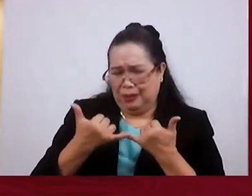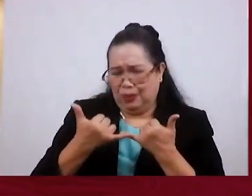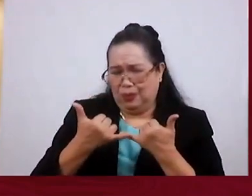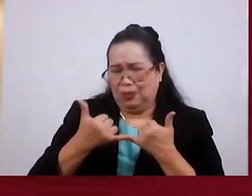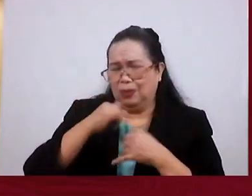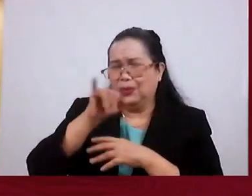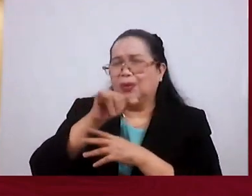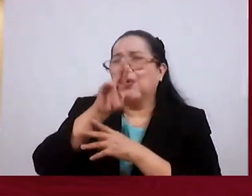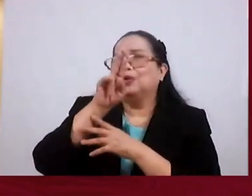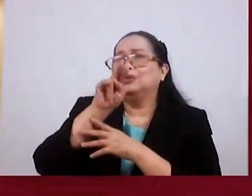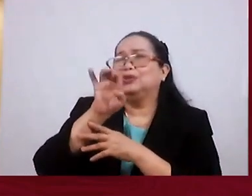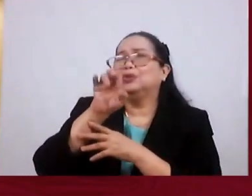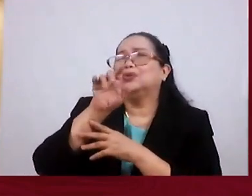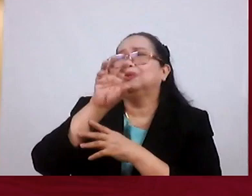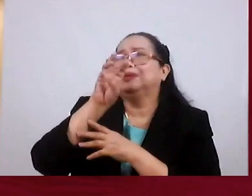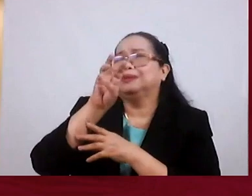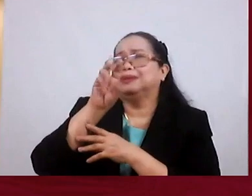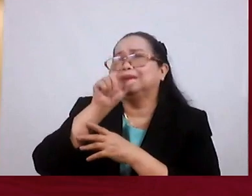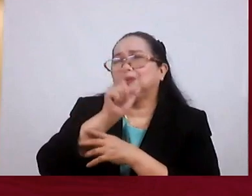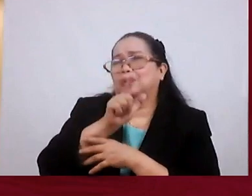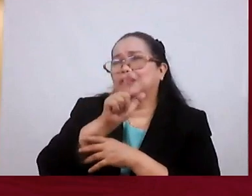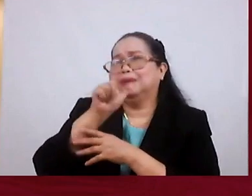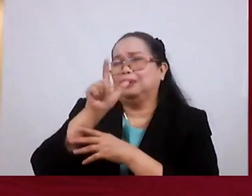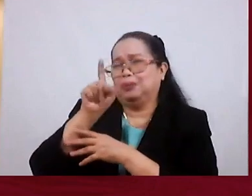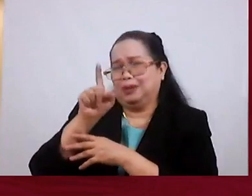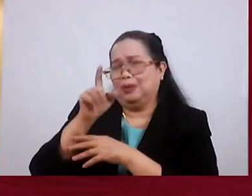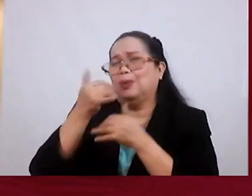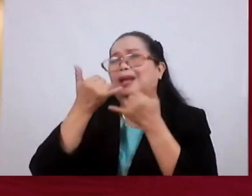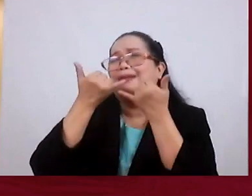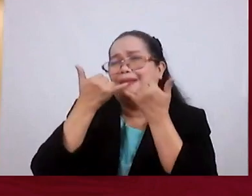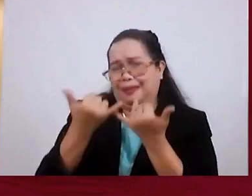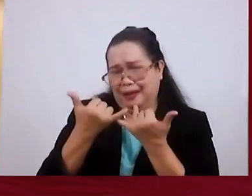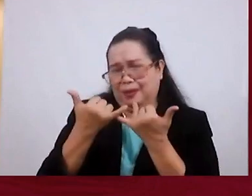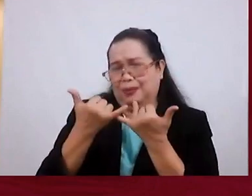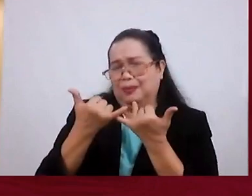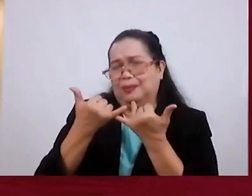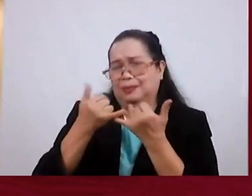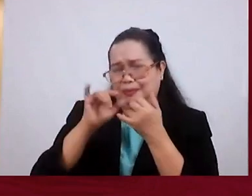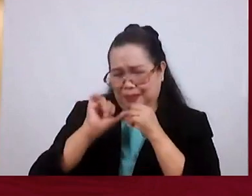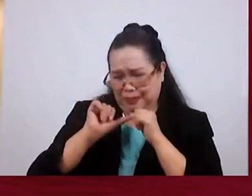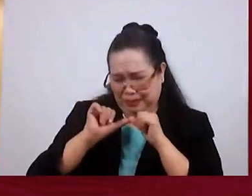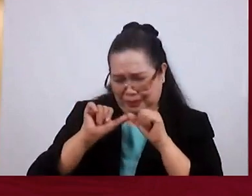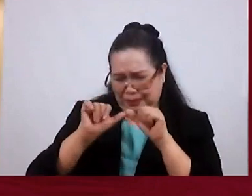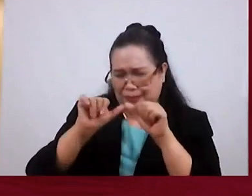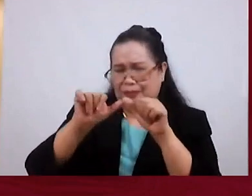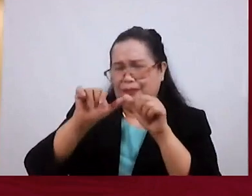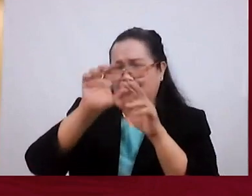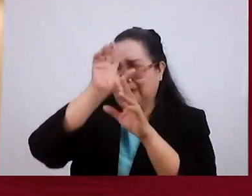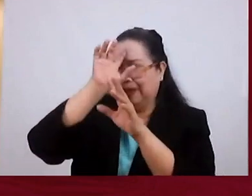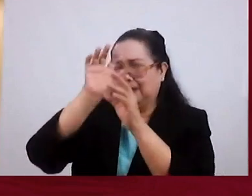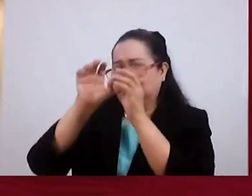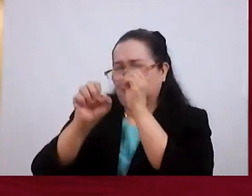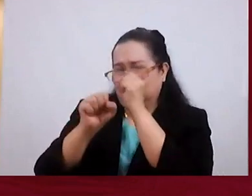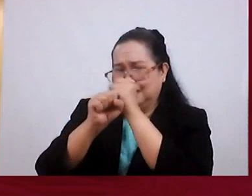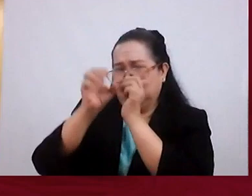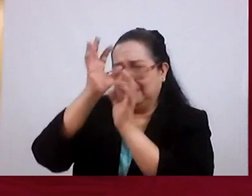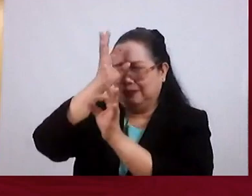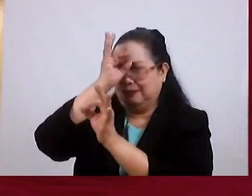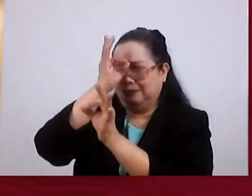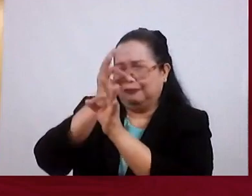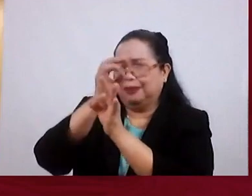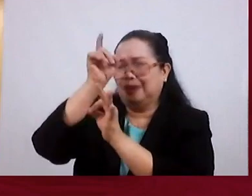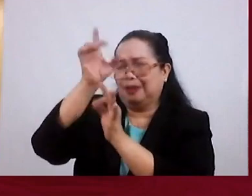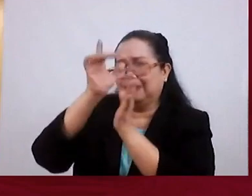June 6 2021 Onward That They Have Put Their Faith In